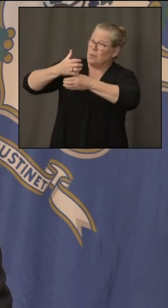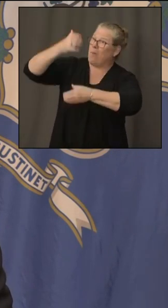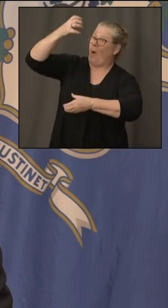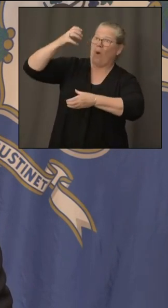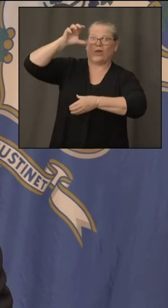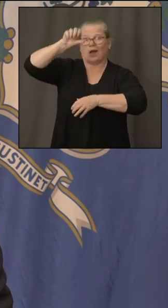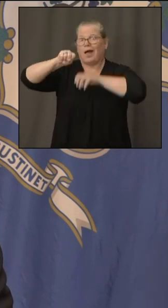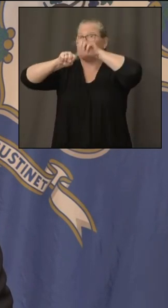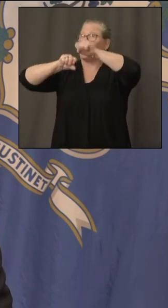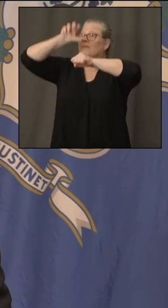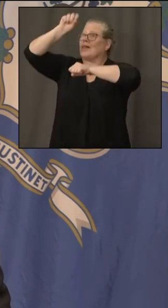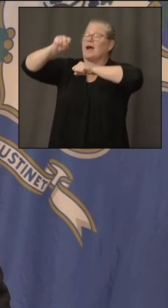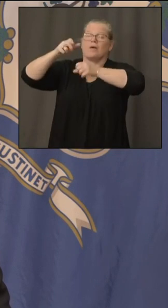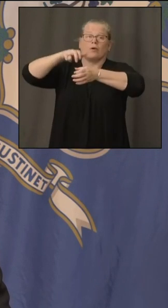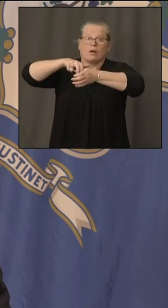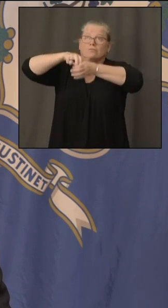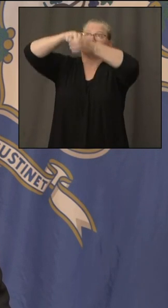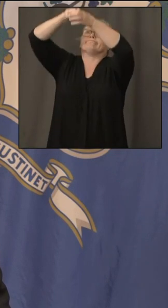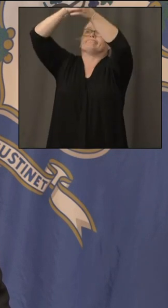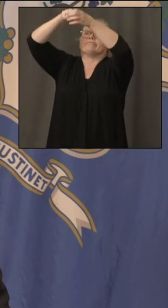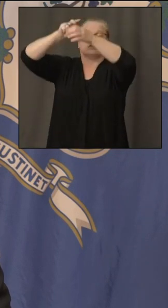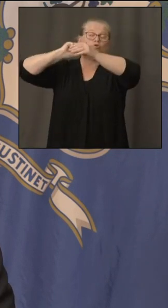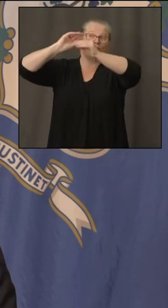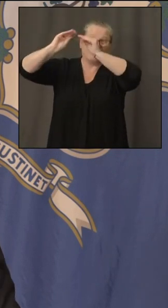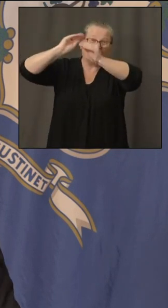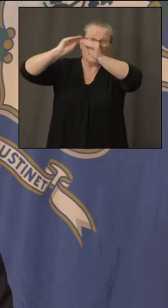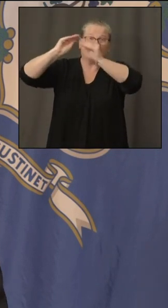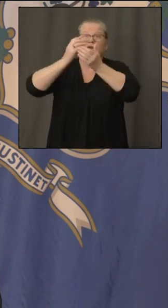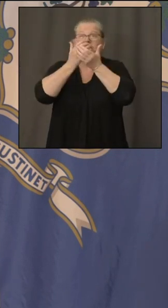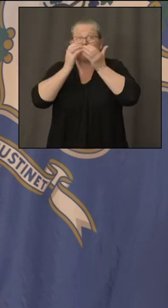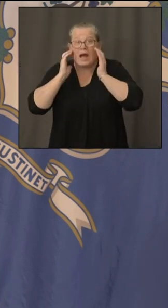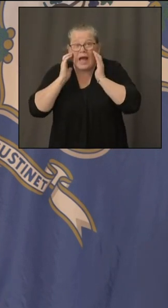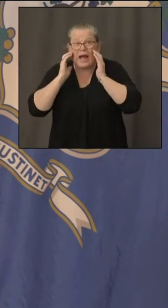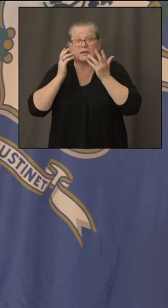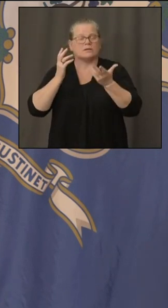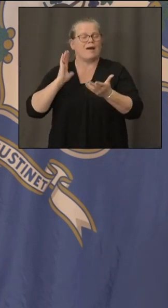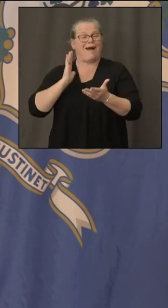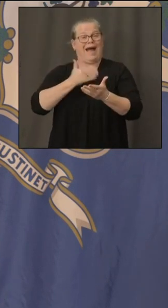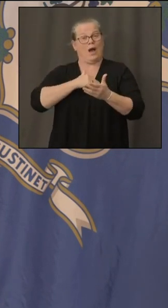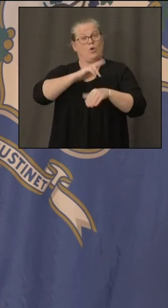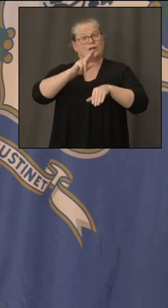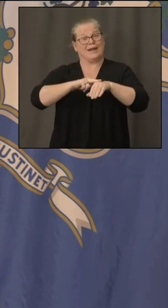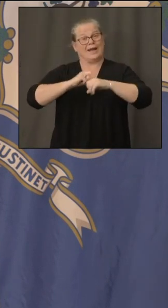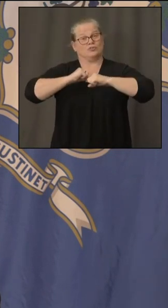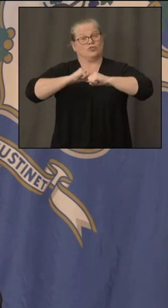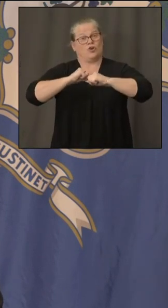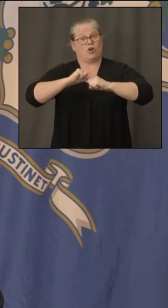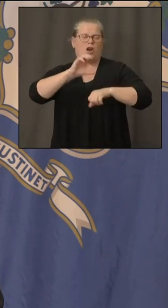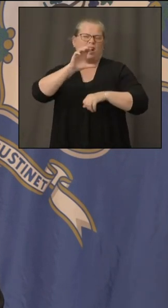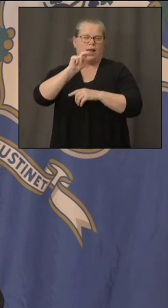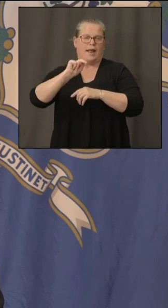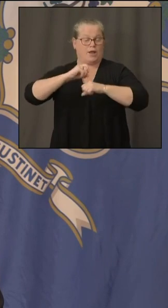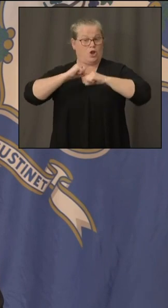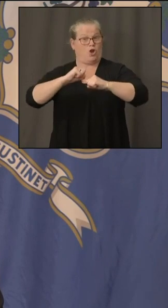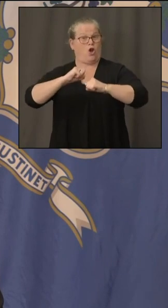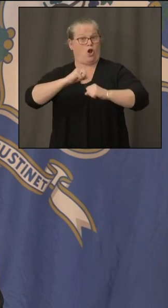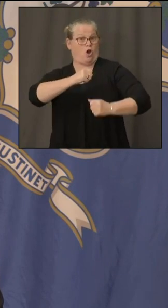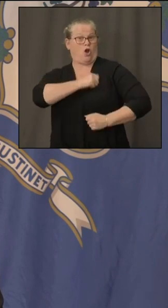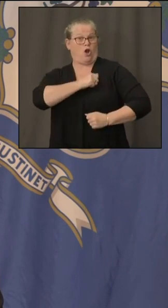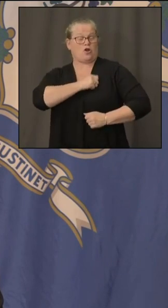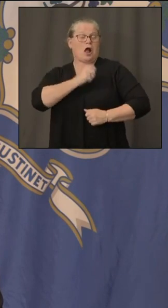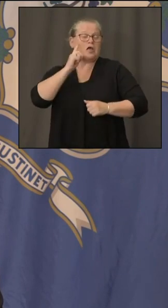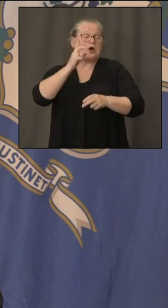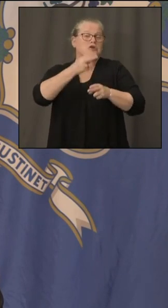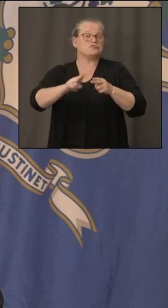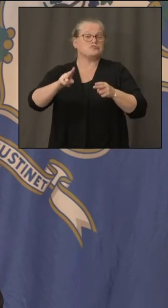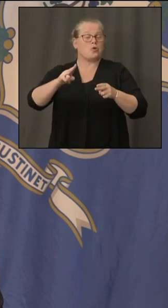mentioned our connecticut guard my god they thought they might get a short break it wasn't much of a short break so let's stick together we're going to get